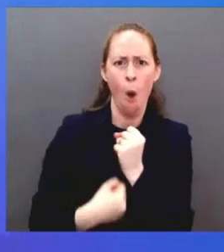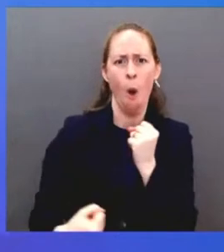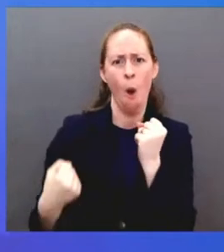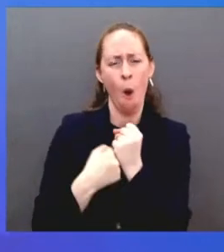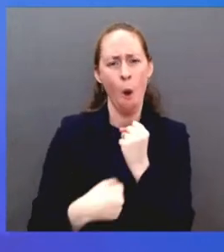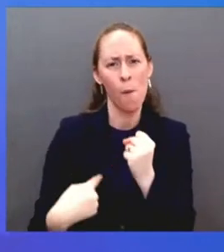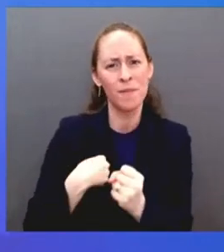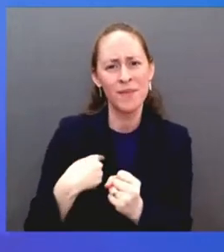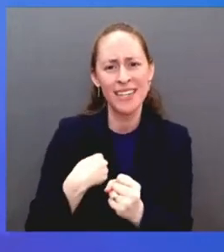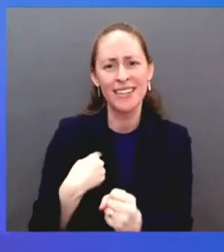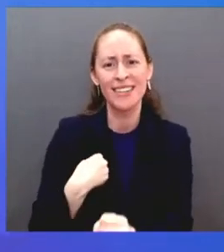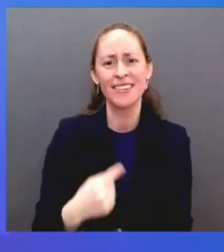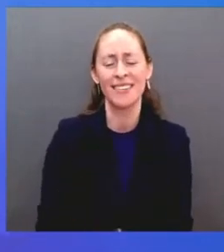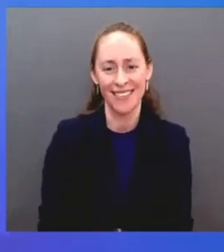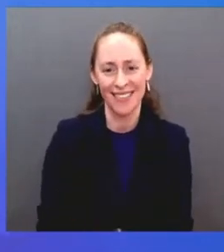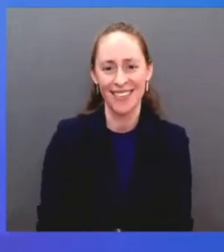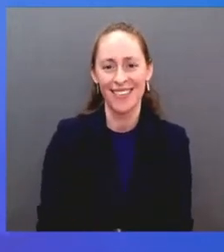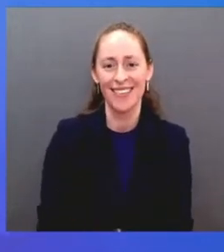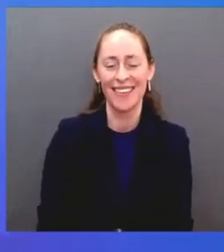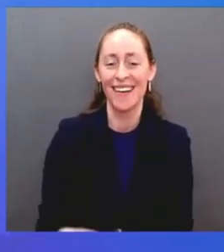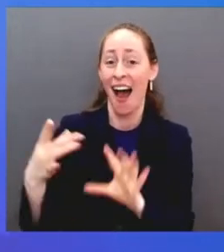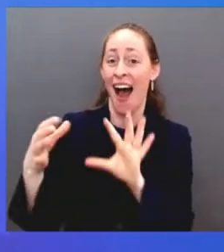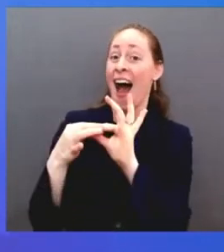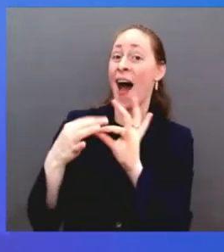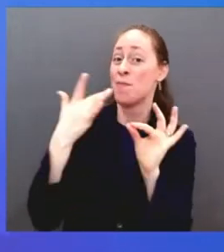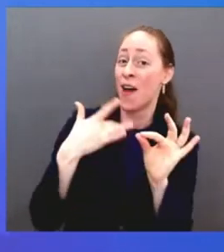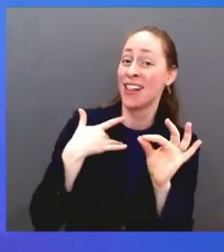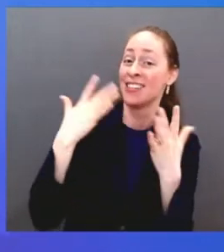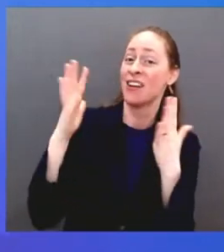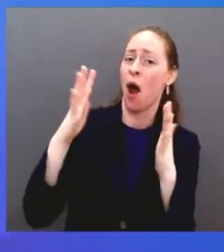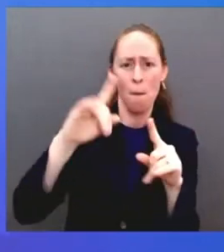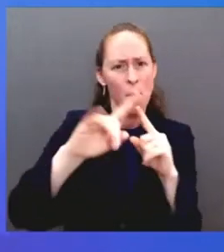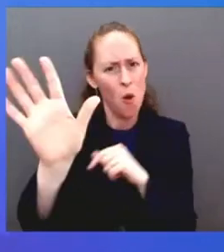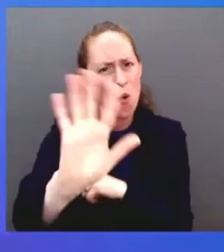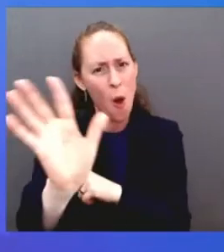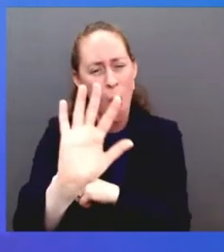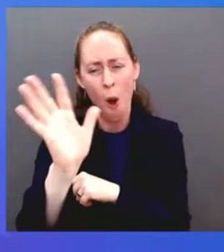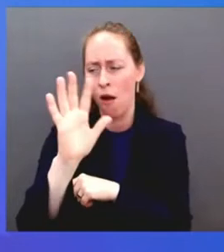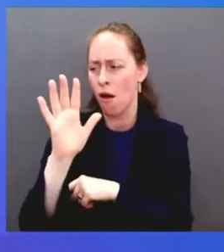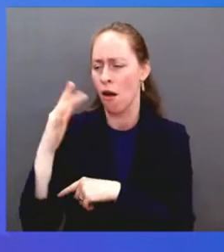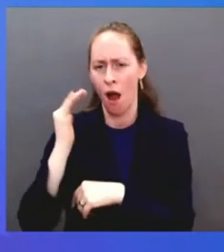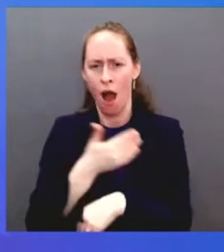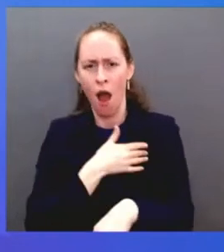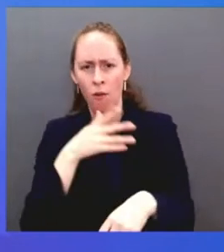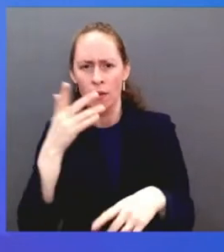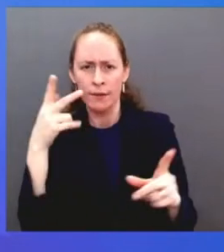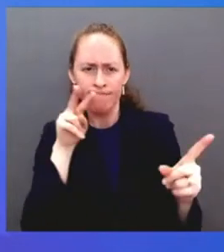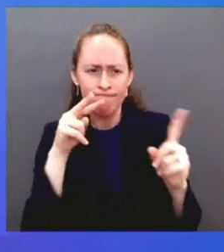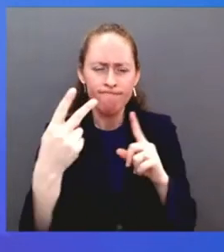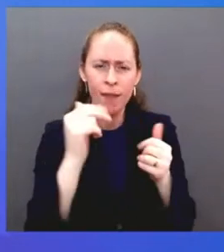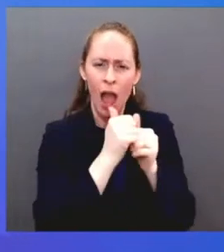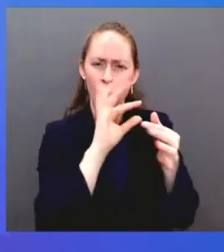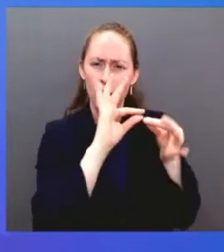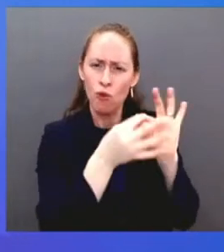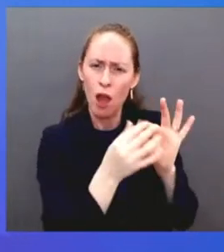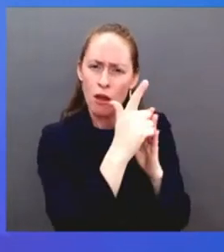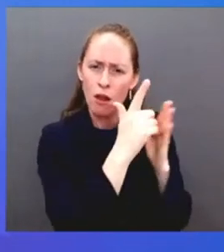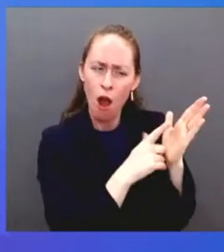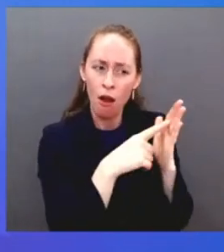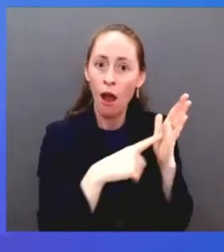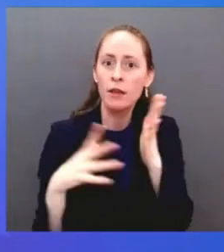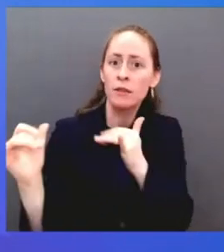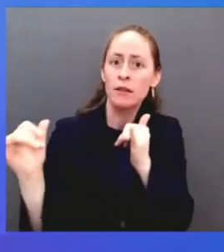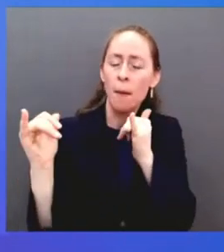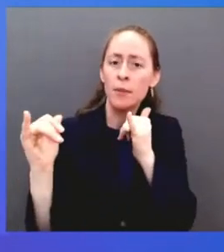under law. Judge Motley's life and career has been a true inspiration to me as